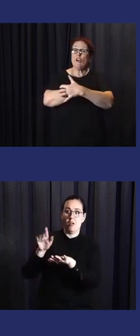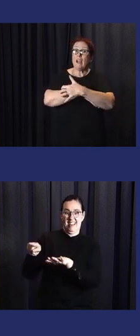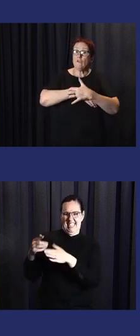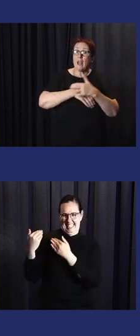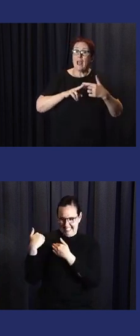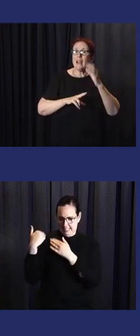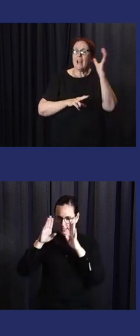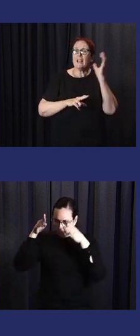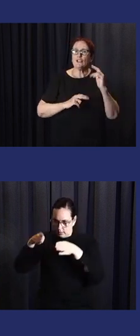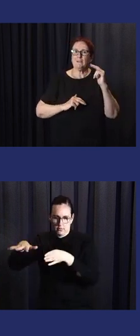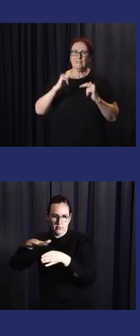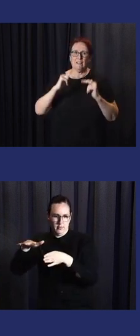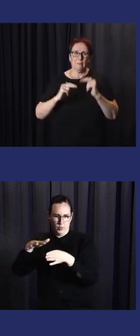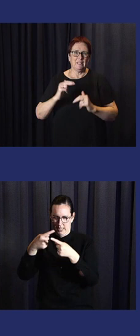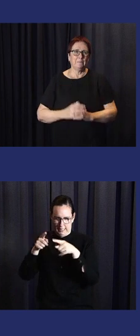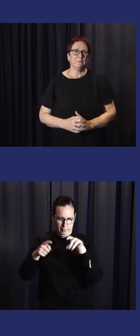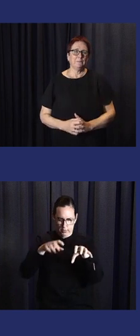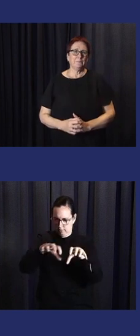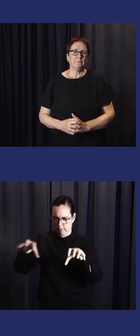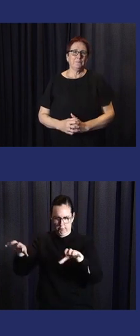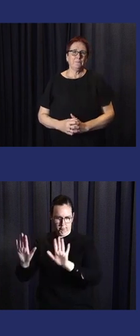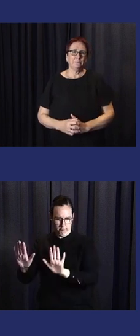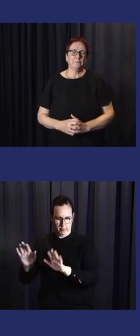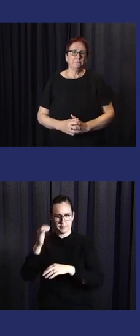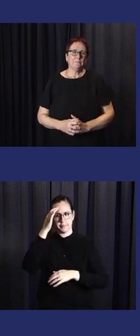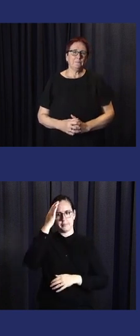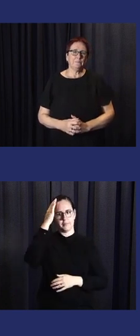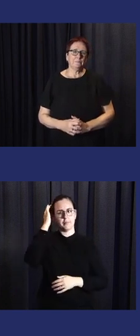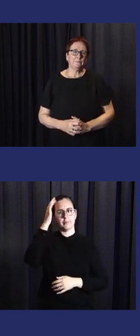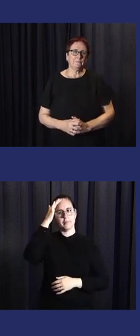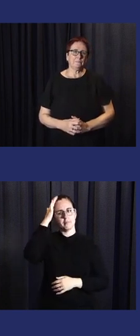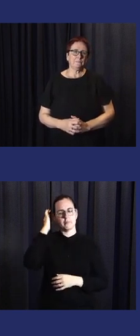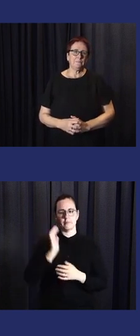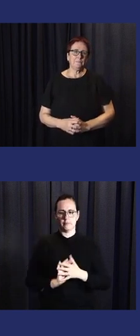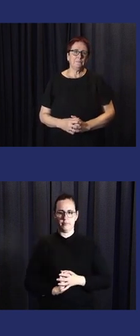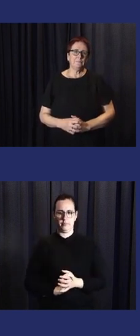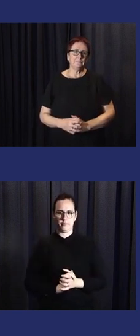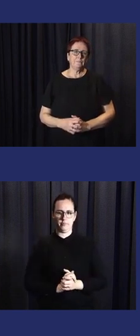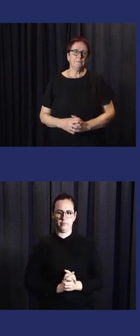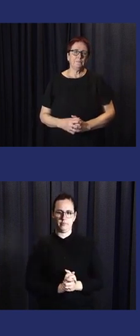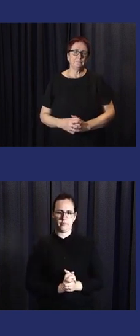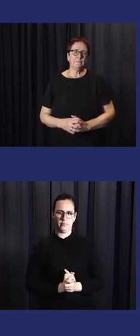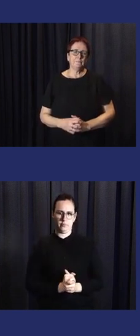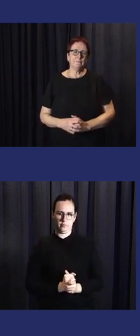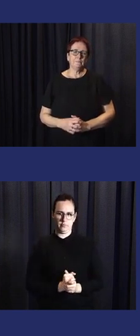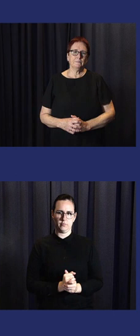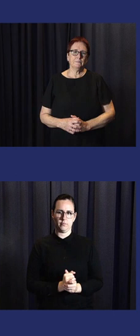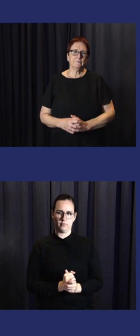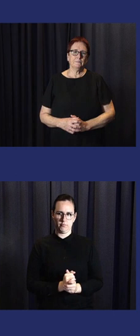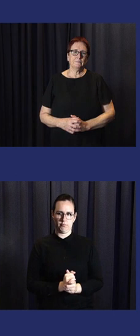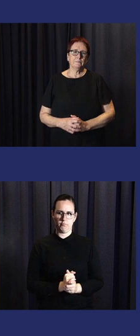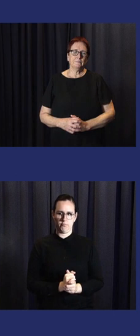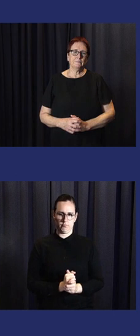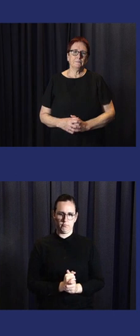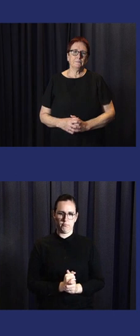of forecasting. And I come from the Ministry of Agriculture and Rural Development. The acronym here is MARS. And